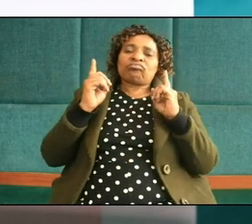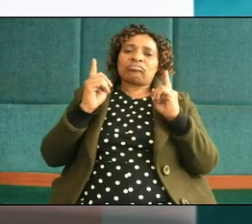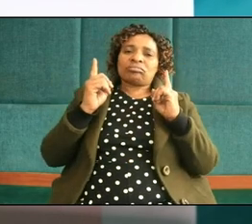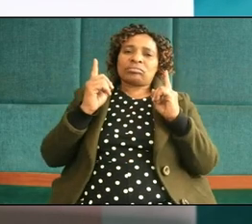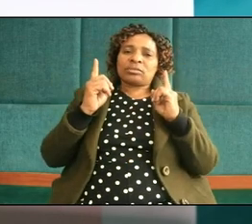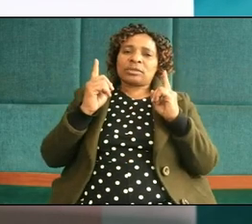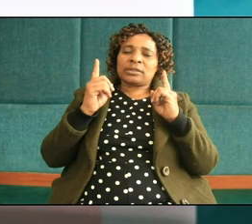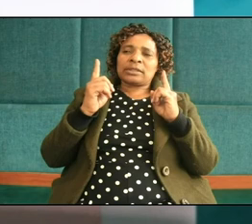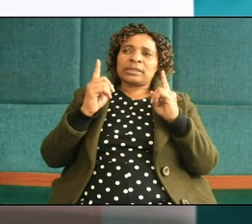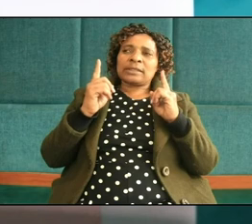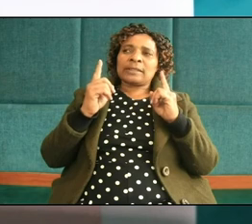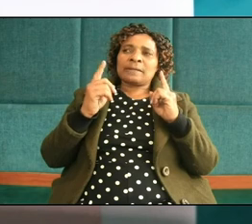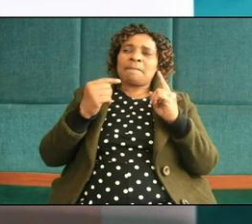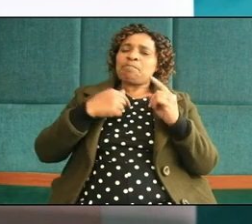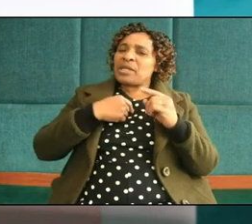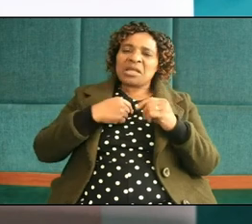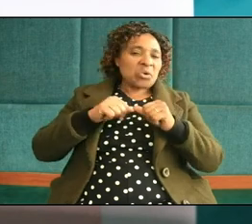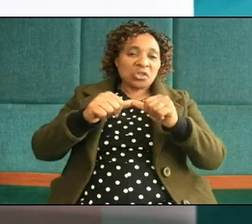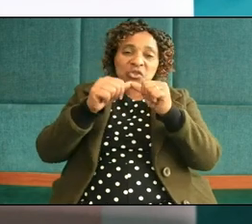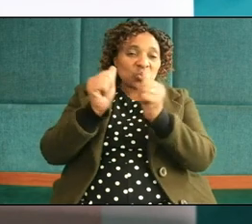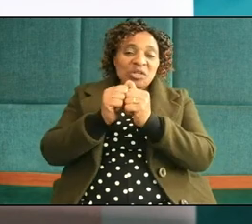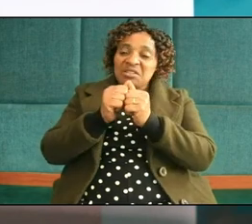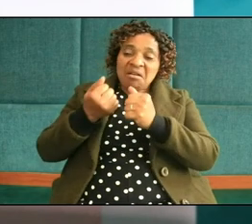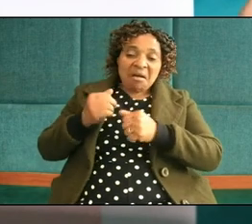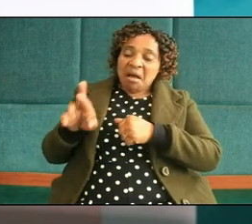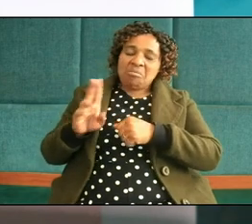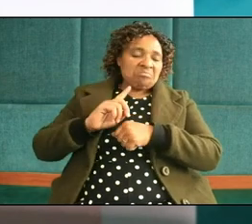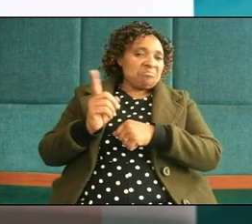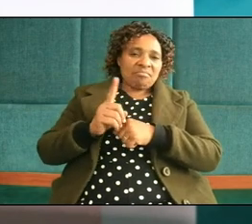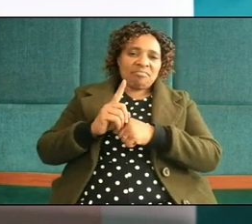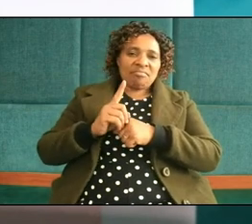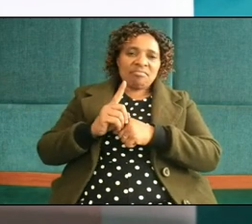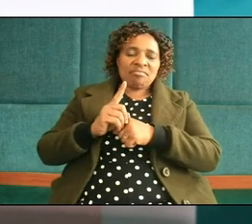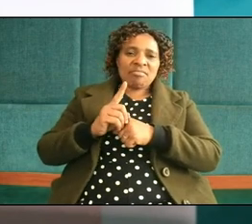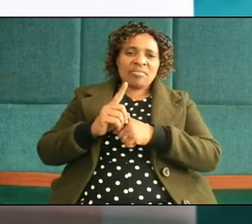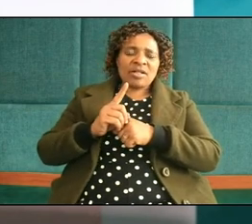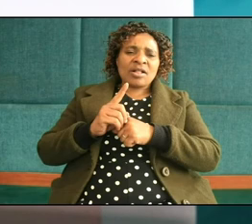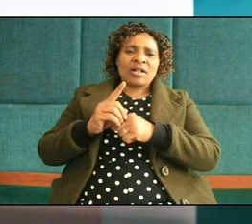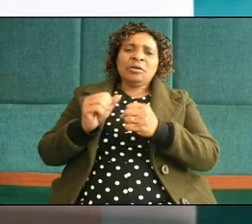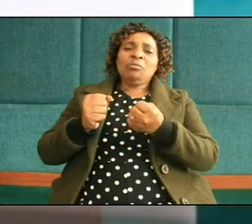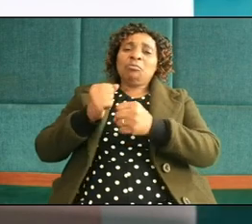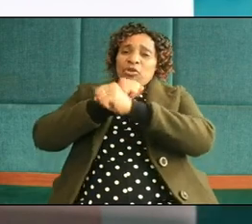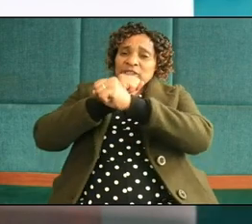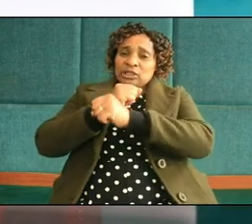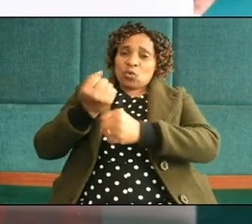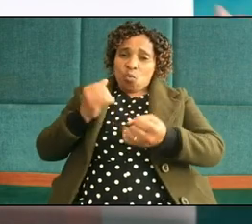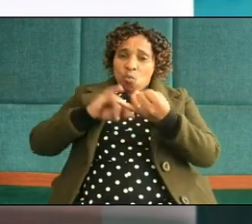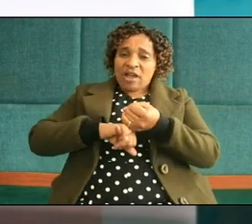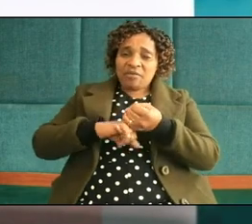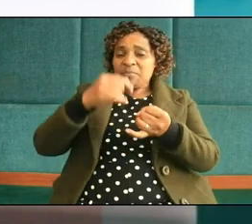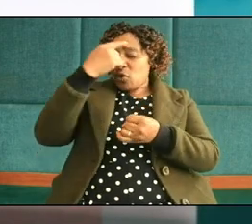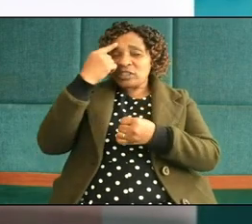but I will not continue with you he divorced with his wife because he has seen